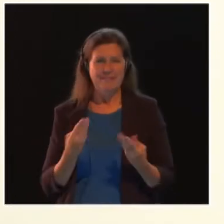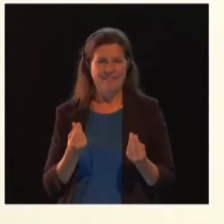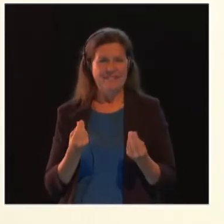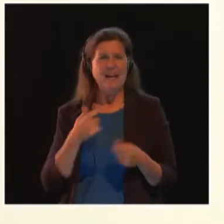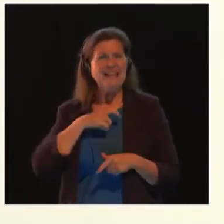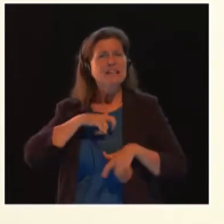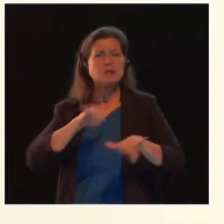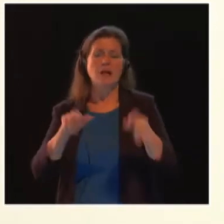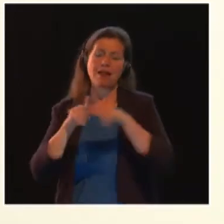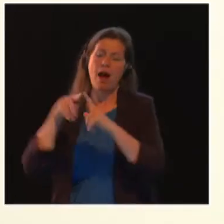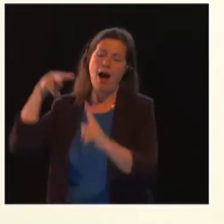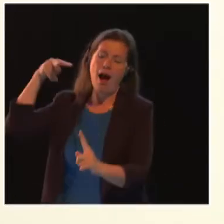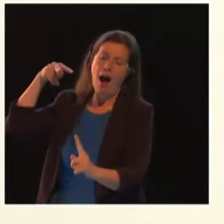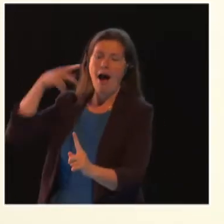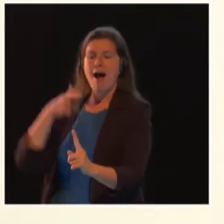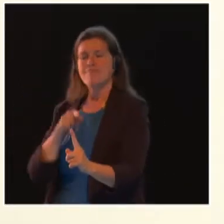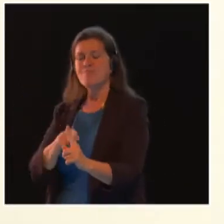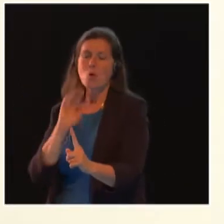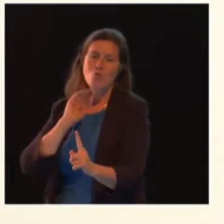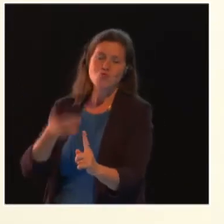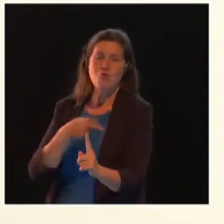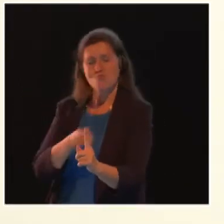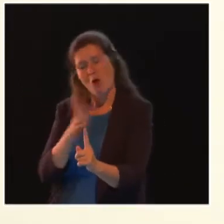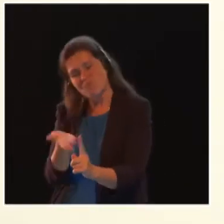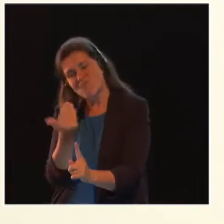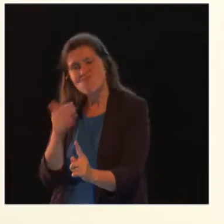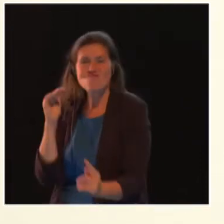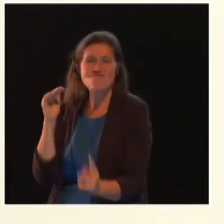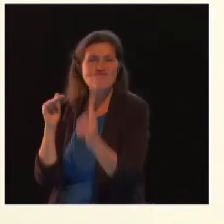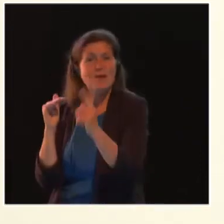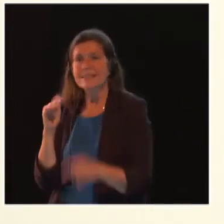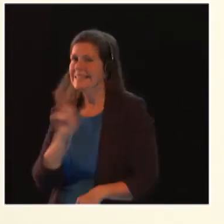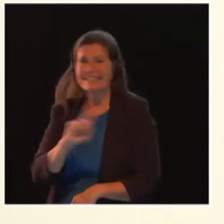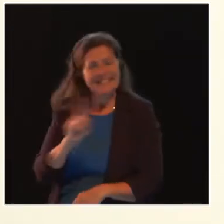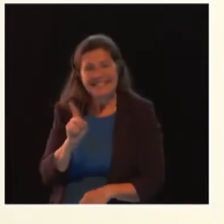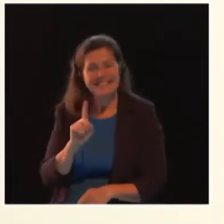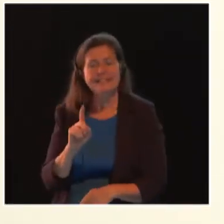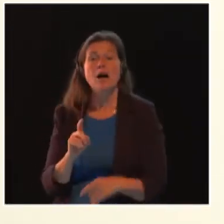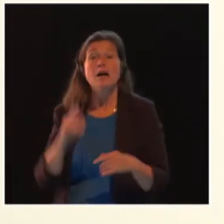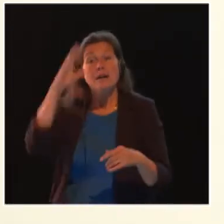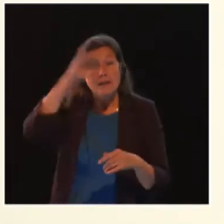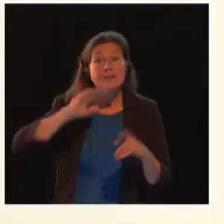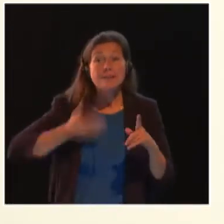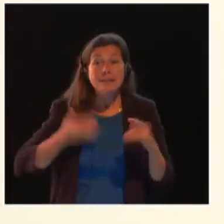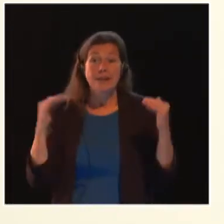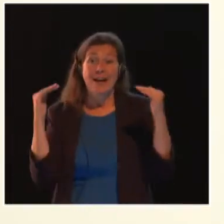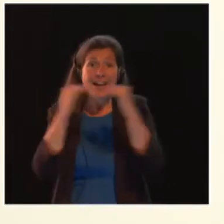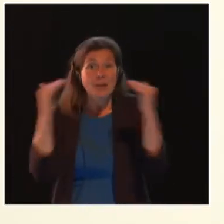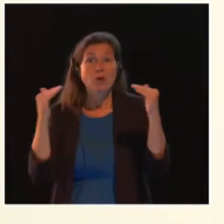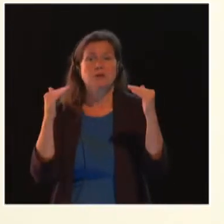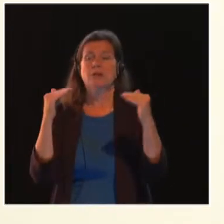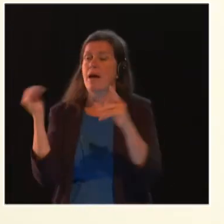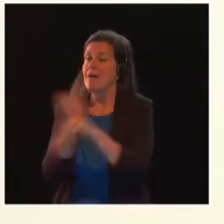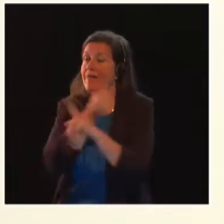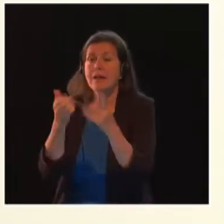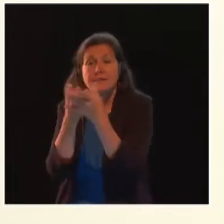scratch patriarchy. Finally, if we have to aim towards gender equality and eliminating violence